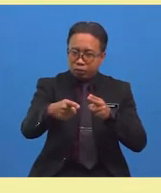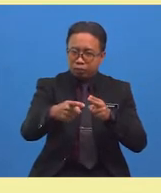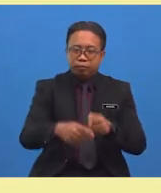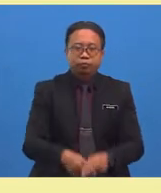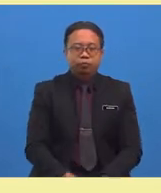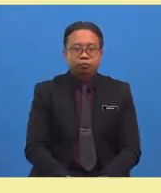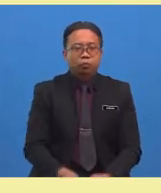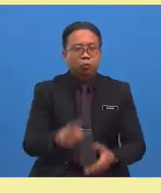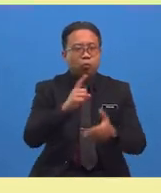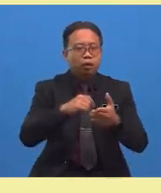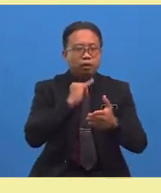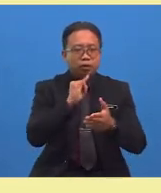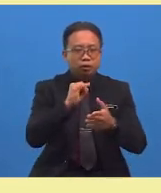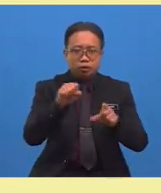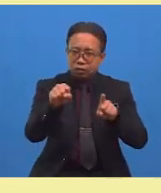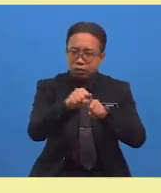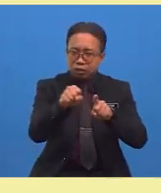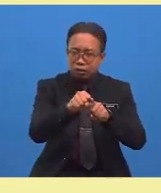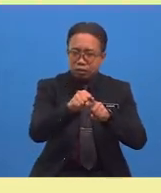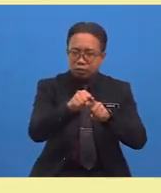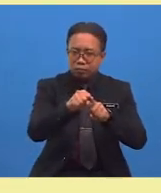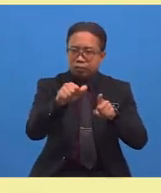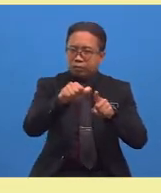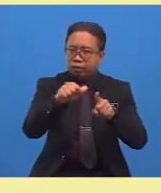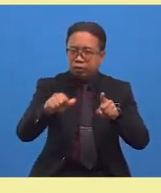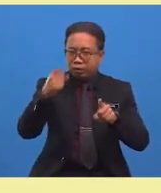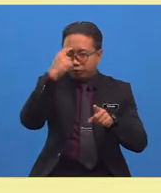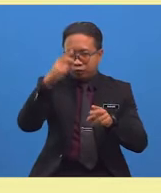What is the synonym and antonym for sharp?